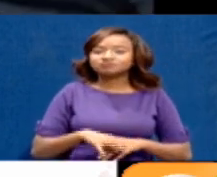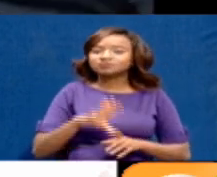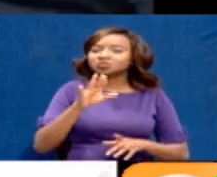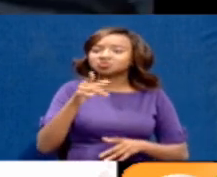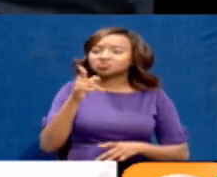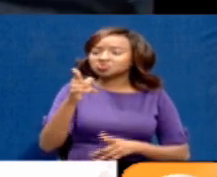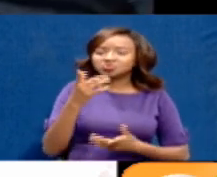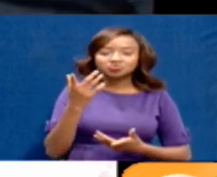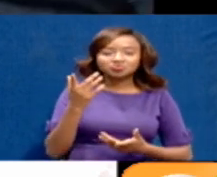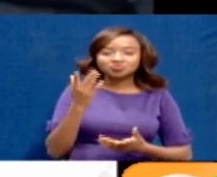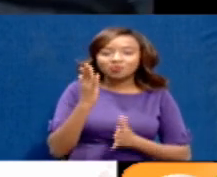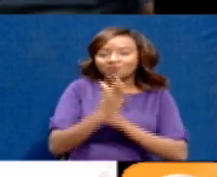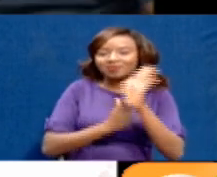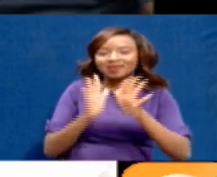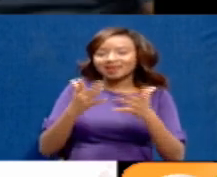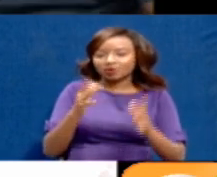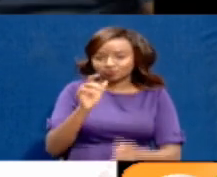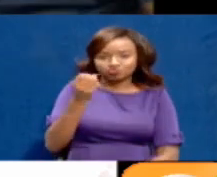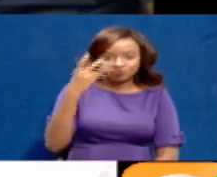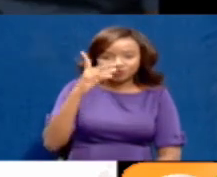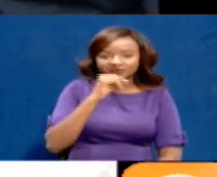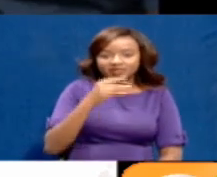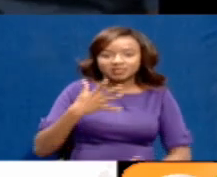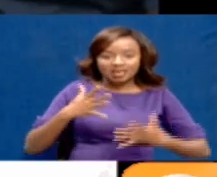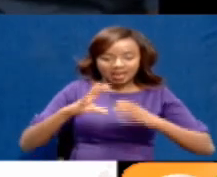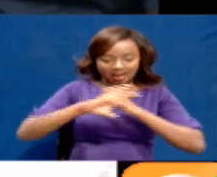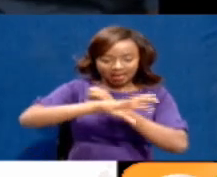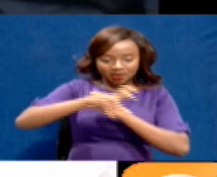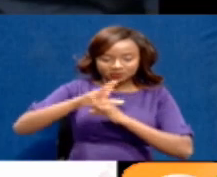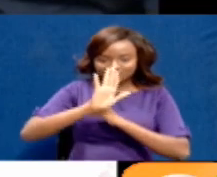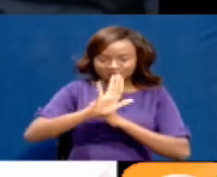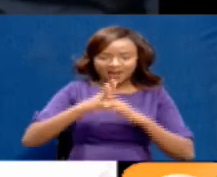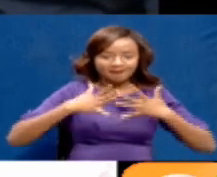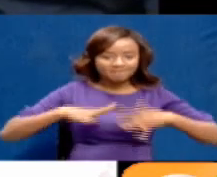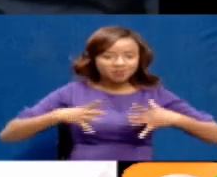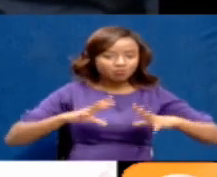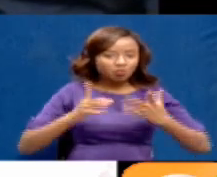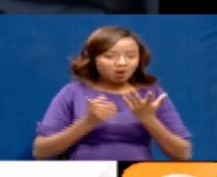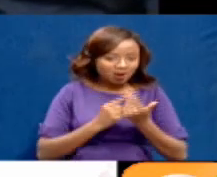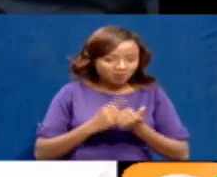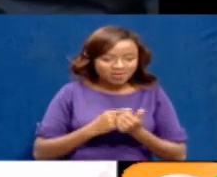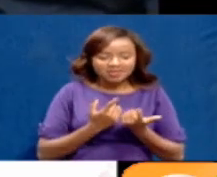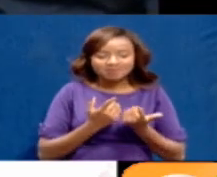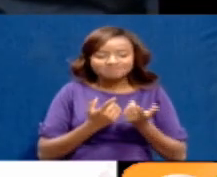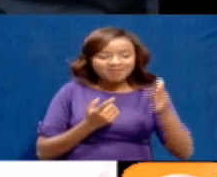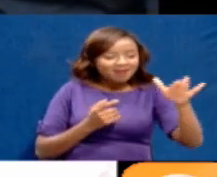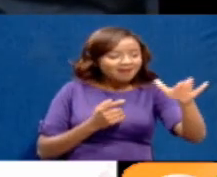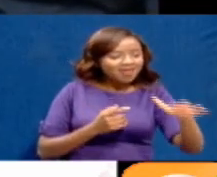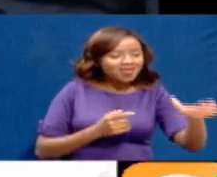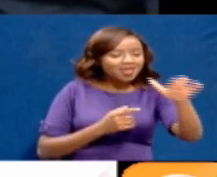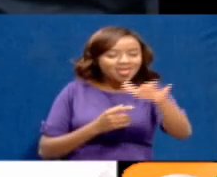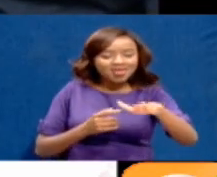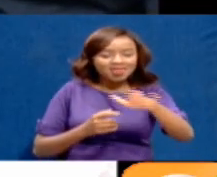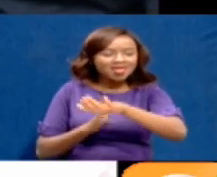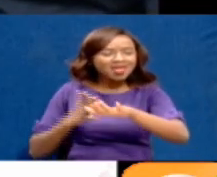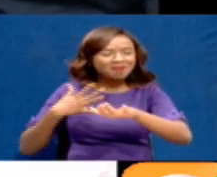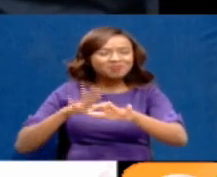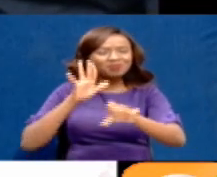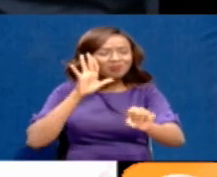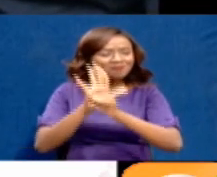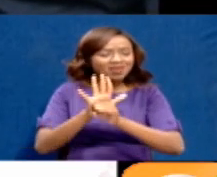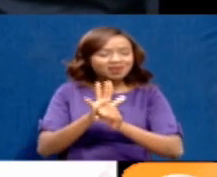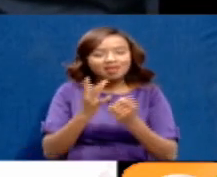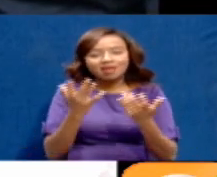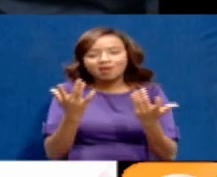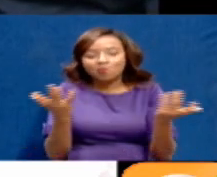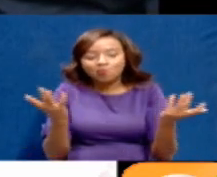testing look like to you? You know the population of your county. You know the areas of dense population. How many kits do you need? And I guess many would be asking,